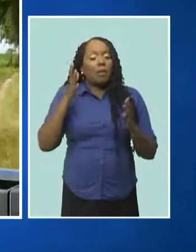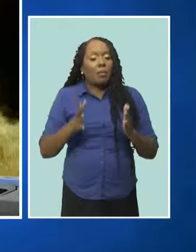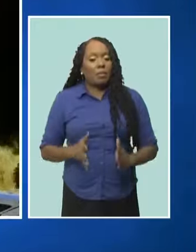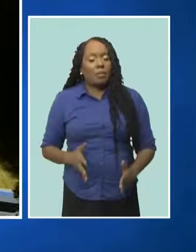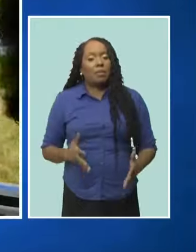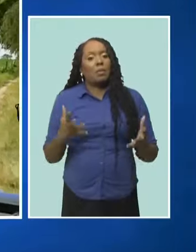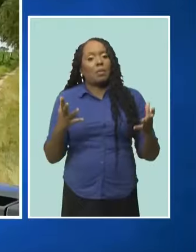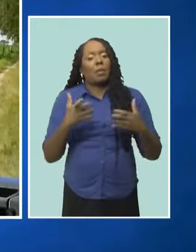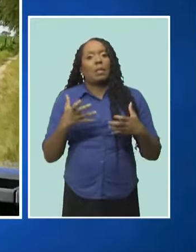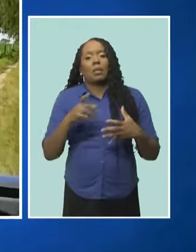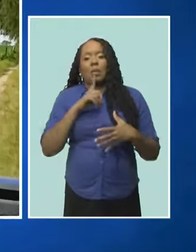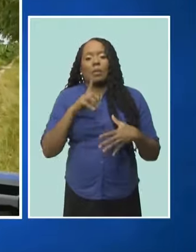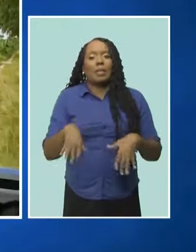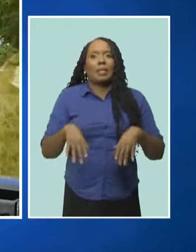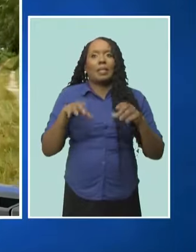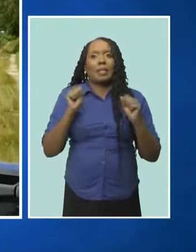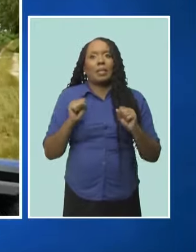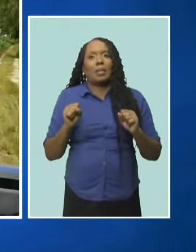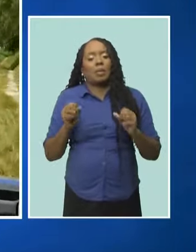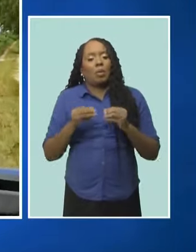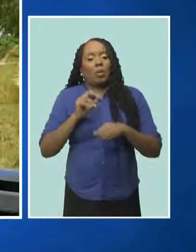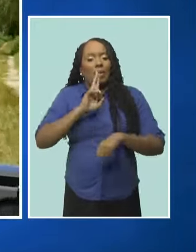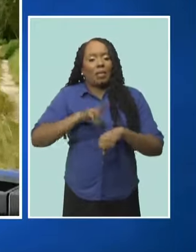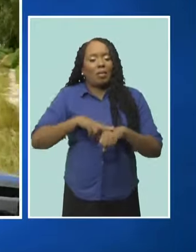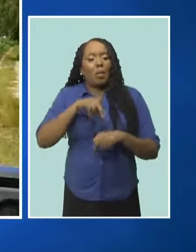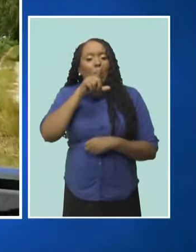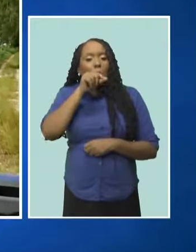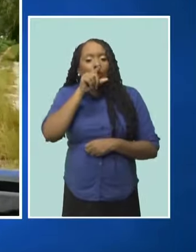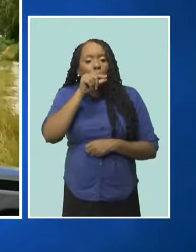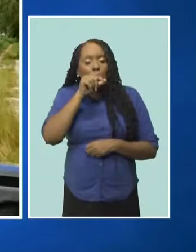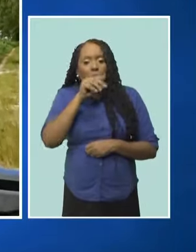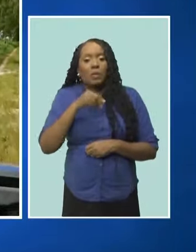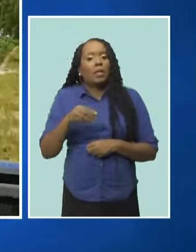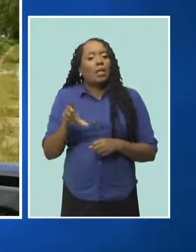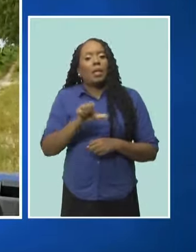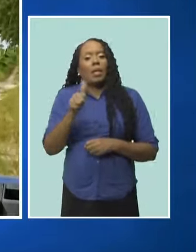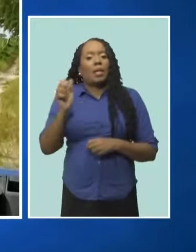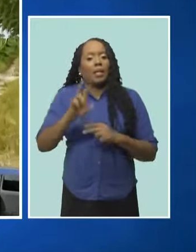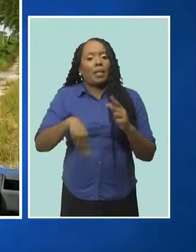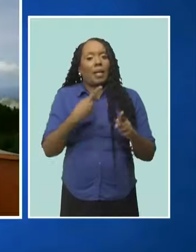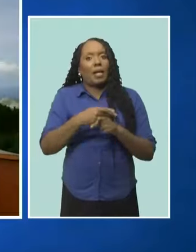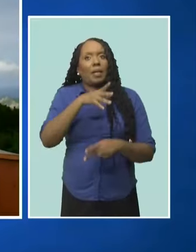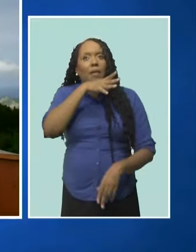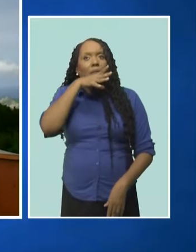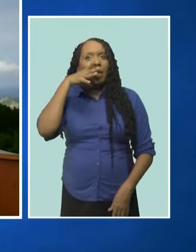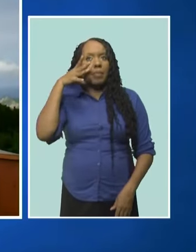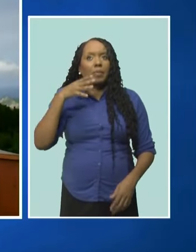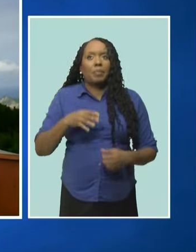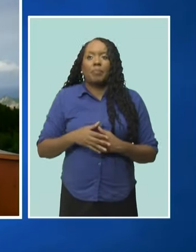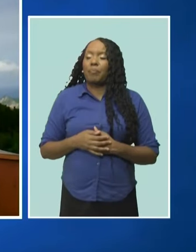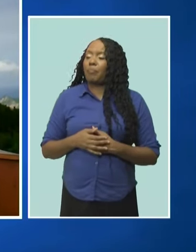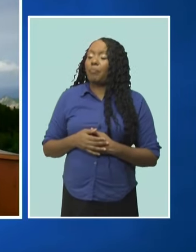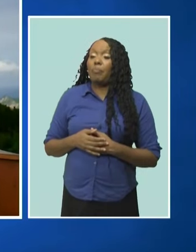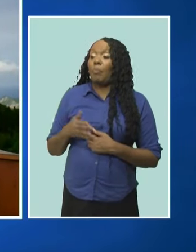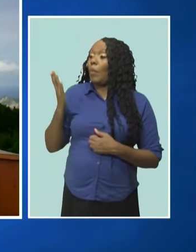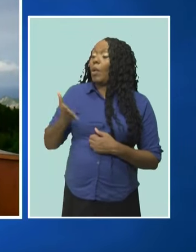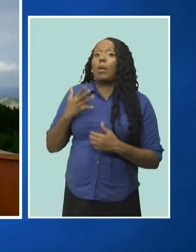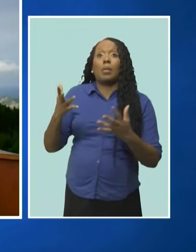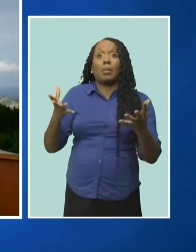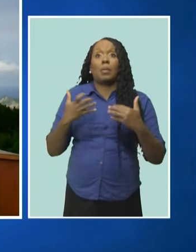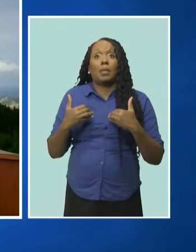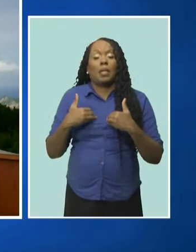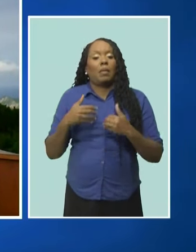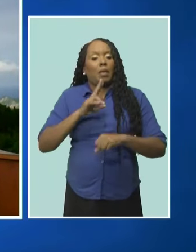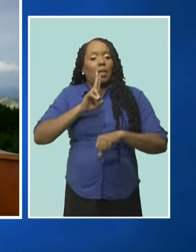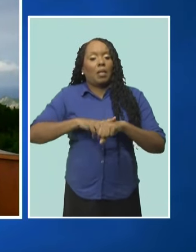to take on organic poultry and livestock farming in the near future. We want to develop organic farming, and we started with our